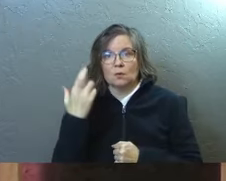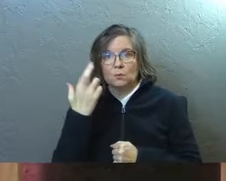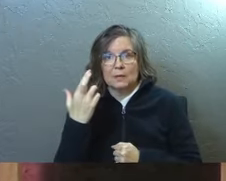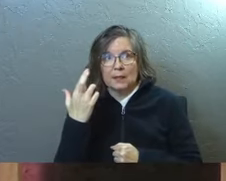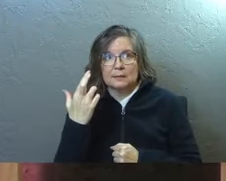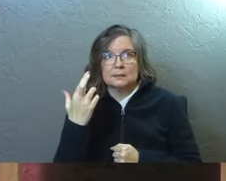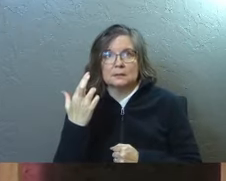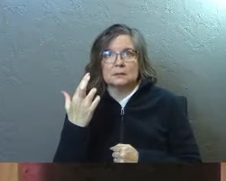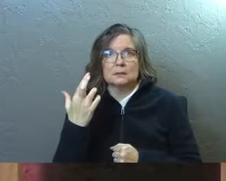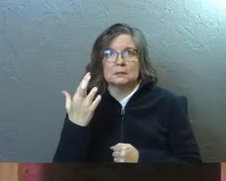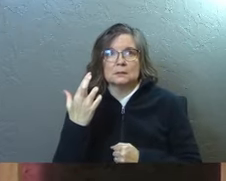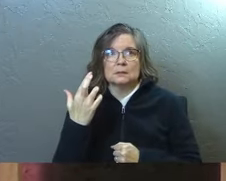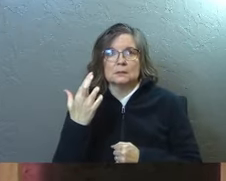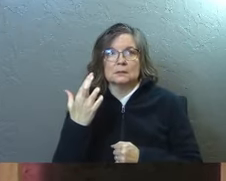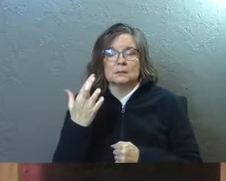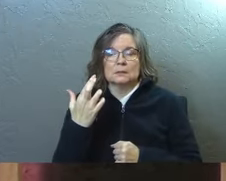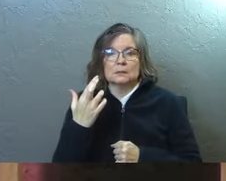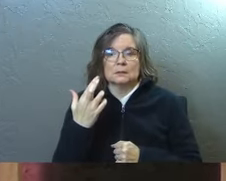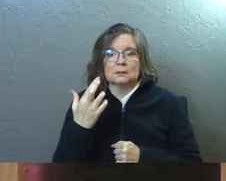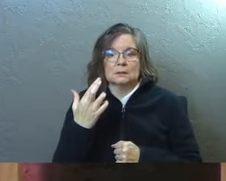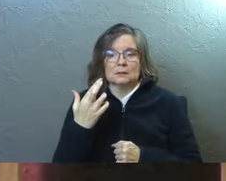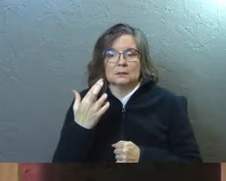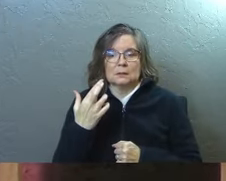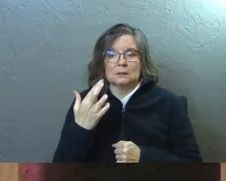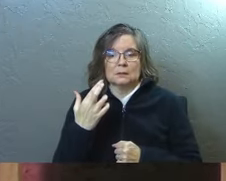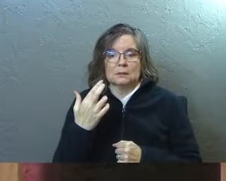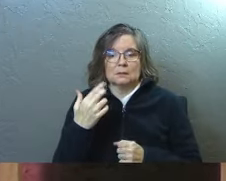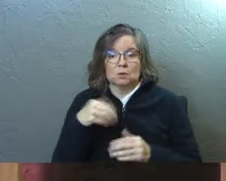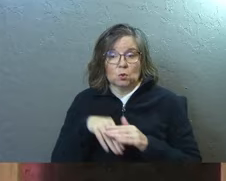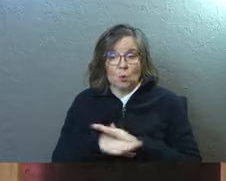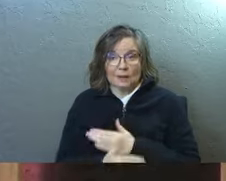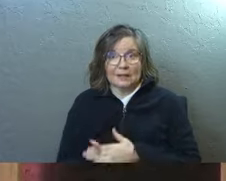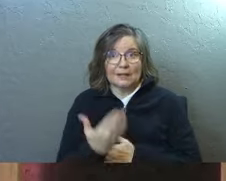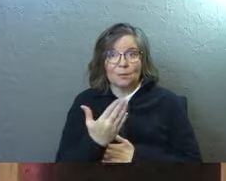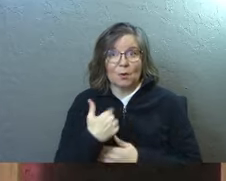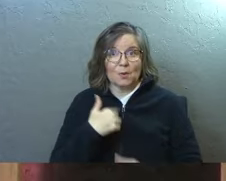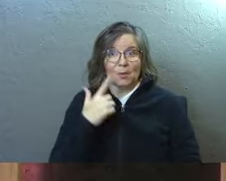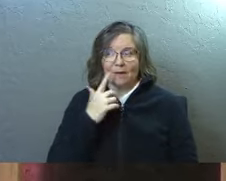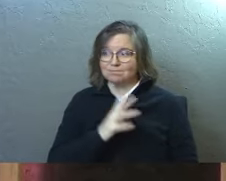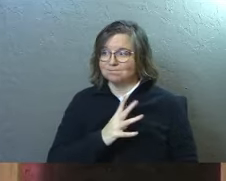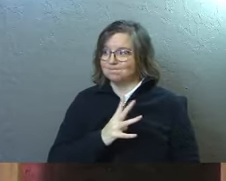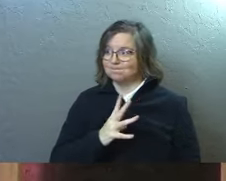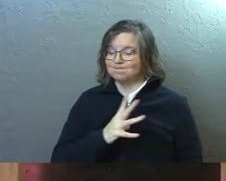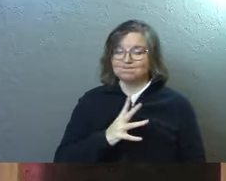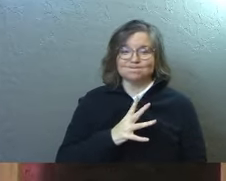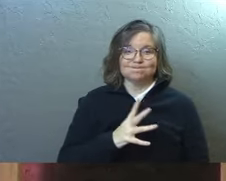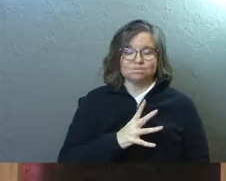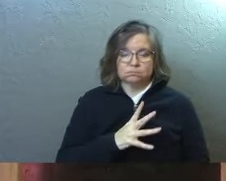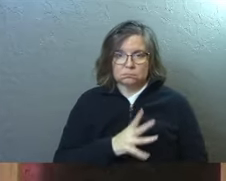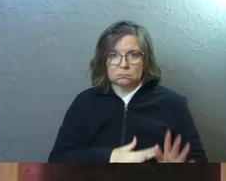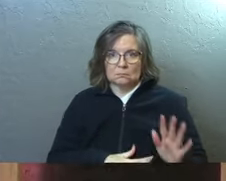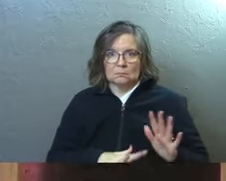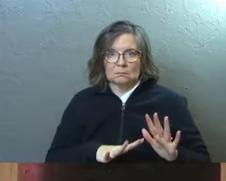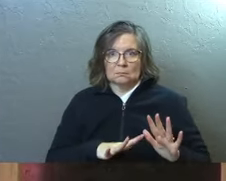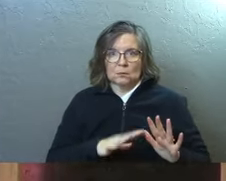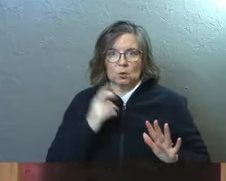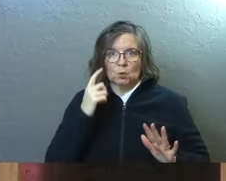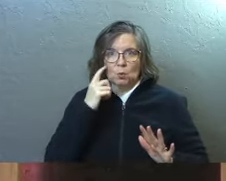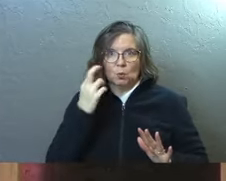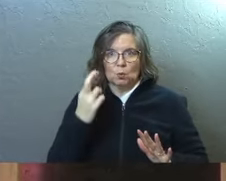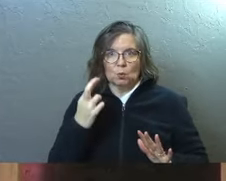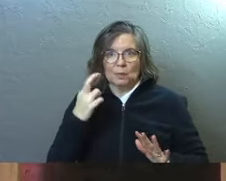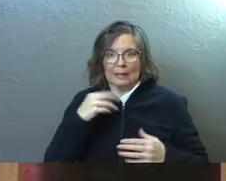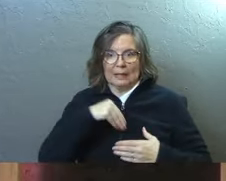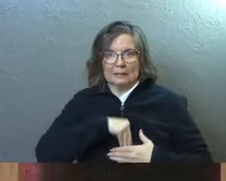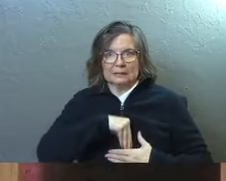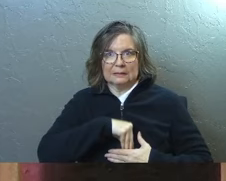realize that there was a hidden wound that you walked in this morning. didn't really realize that was there. By the time we get to the end of this message,